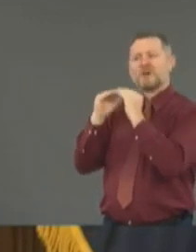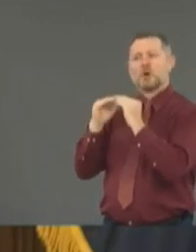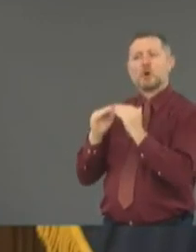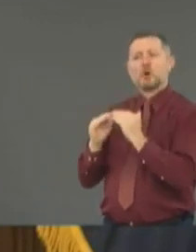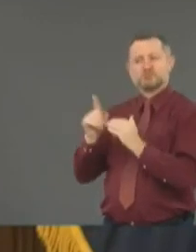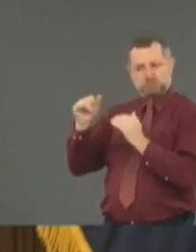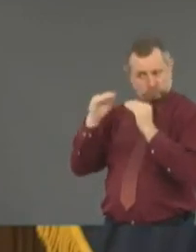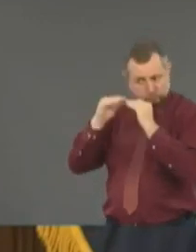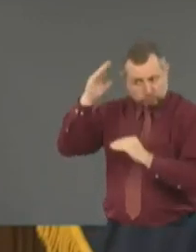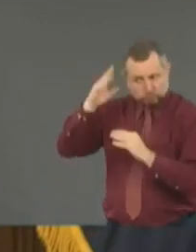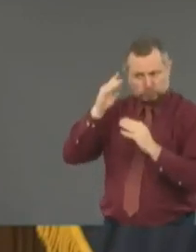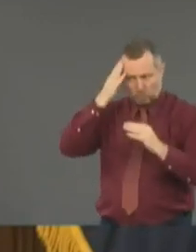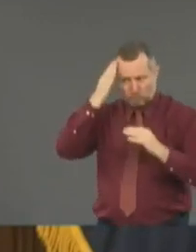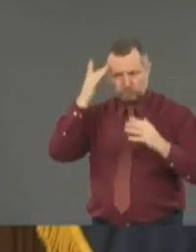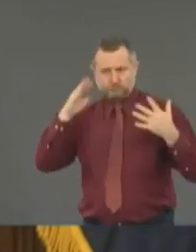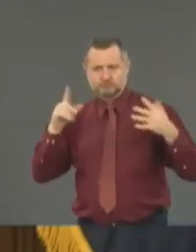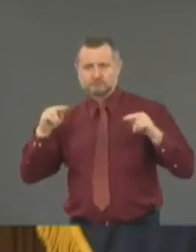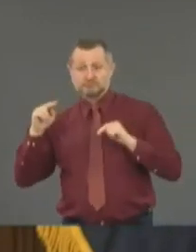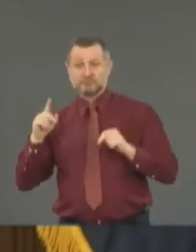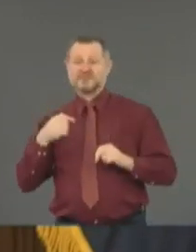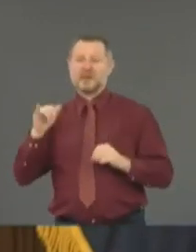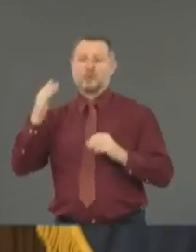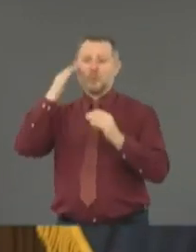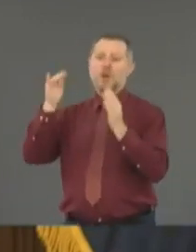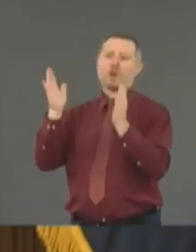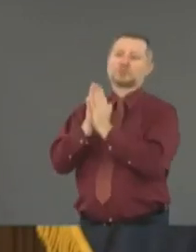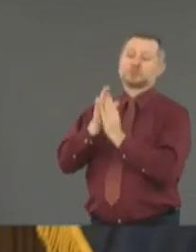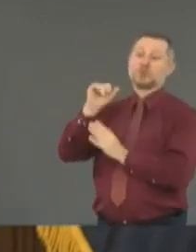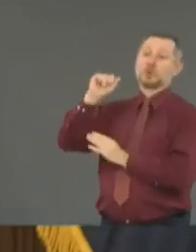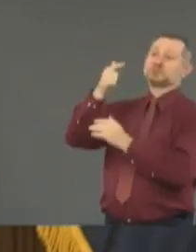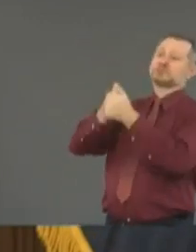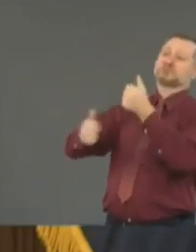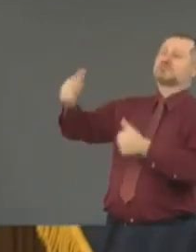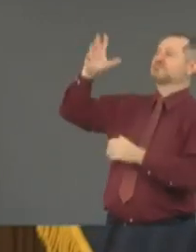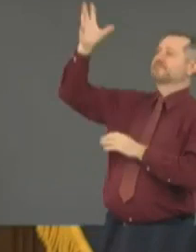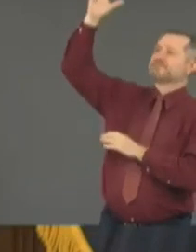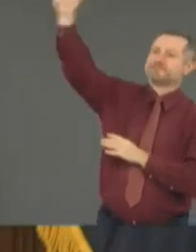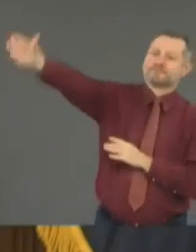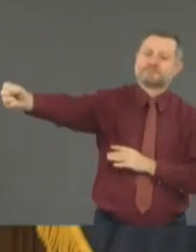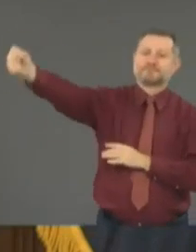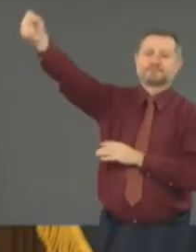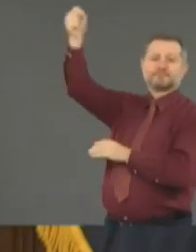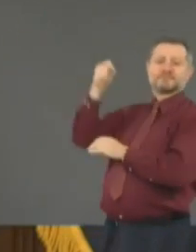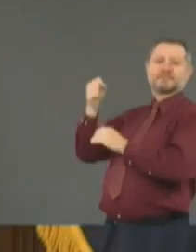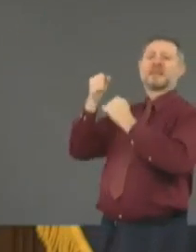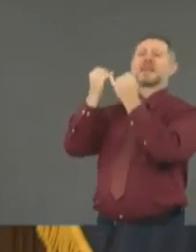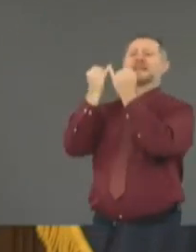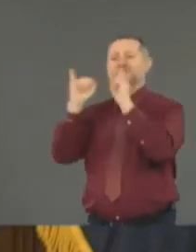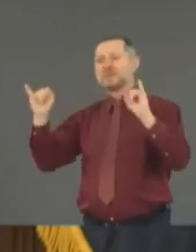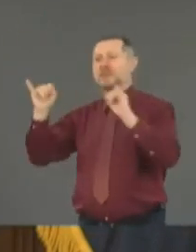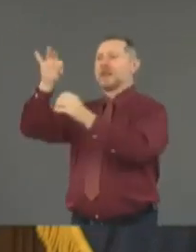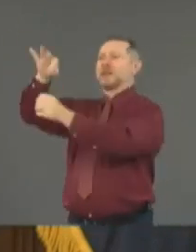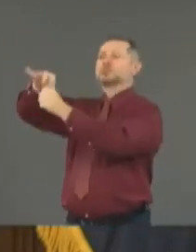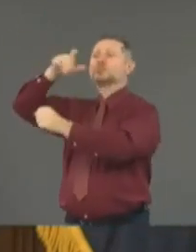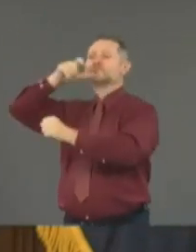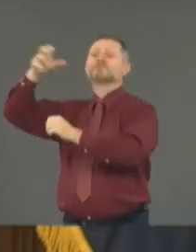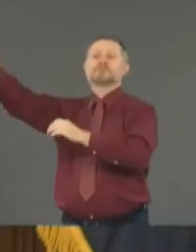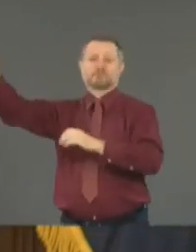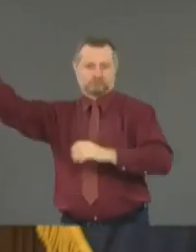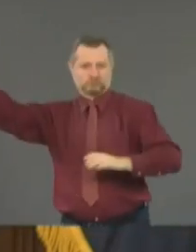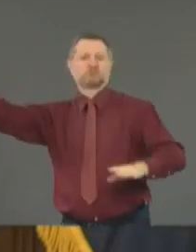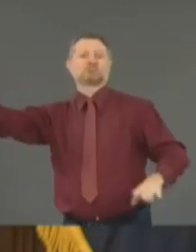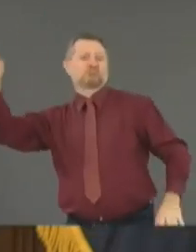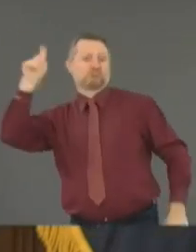general, who is independently elected, statewide, let the attorney general investigate any